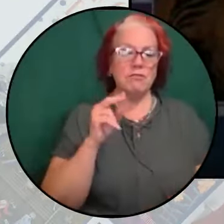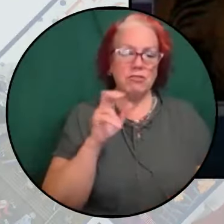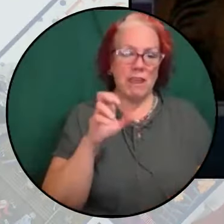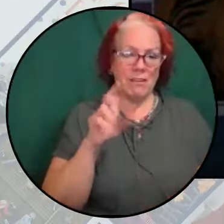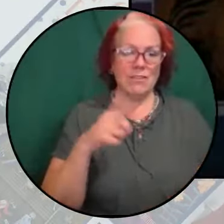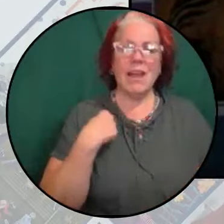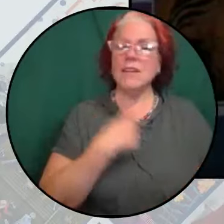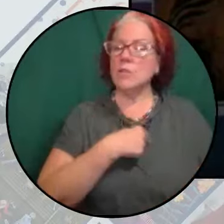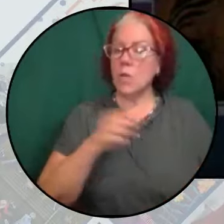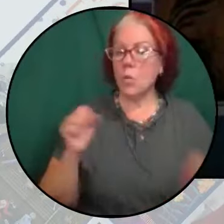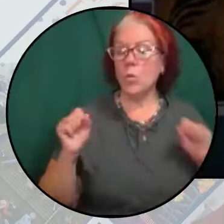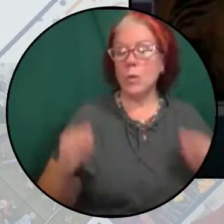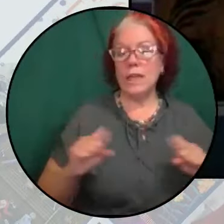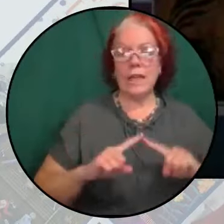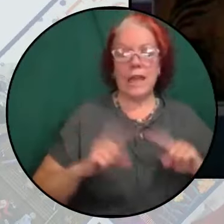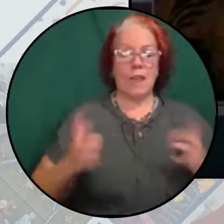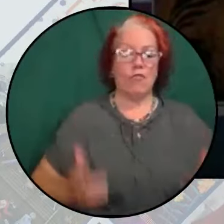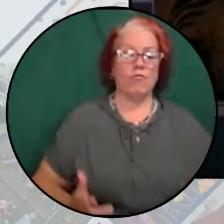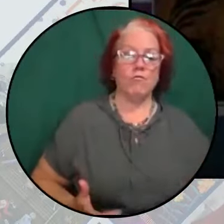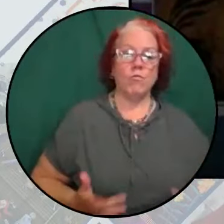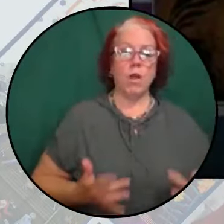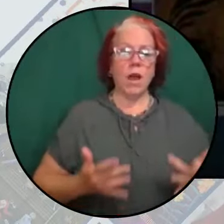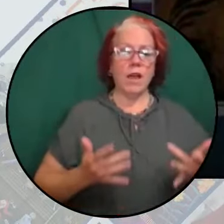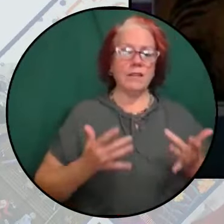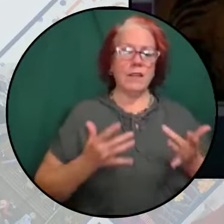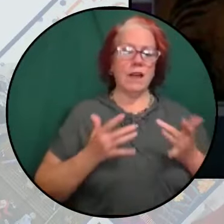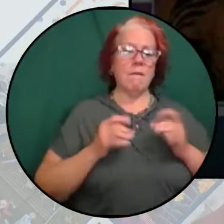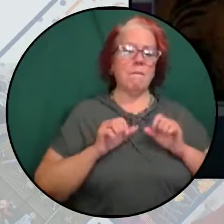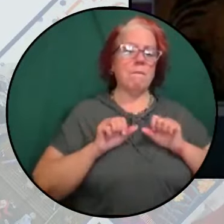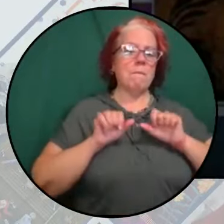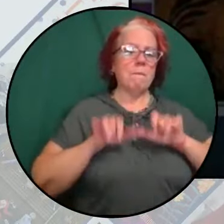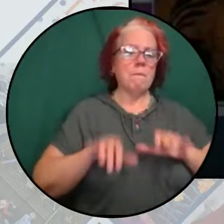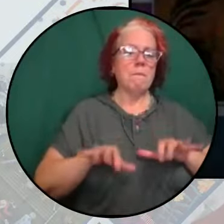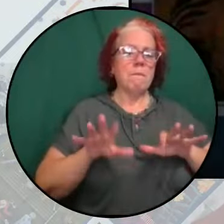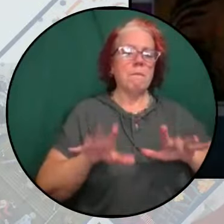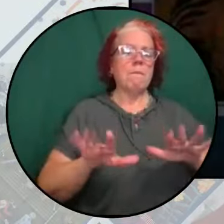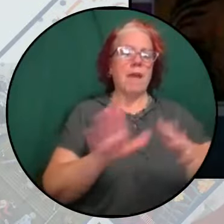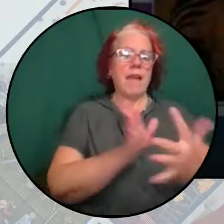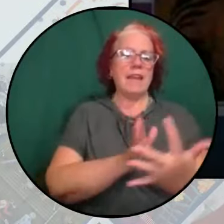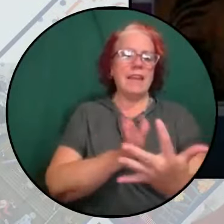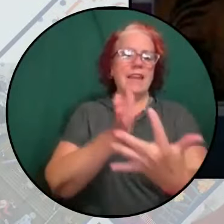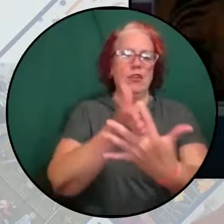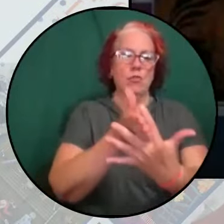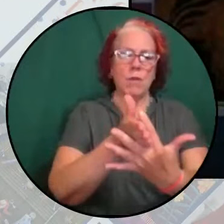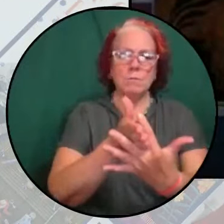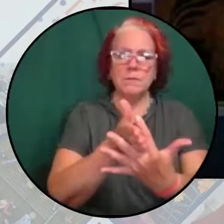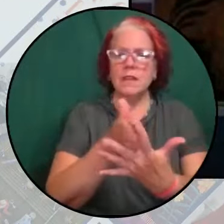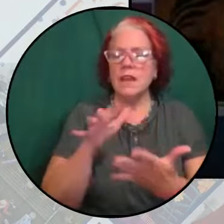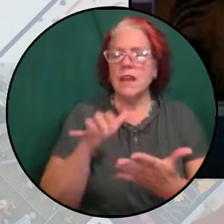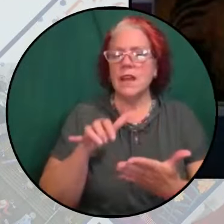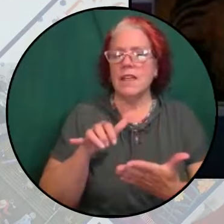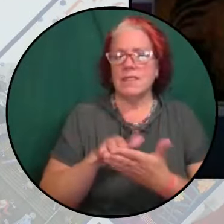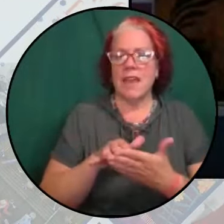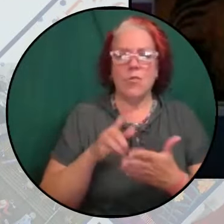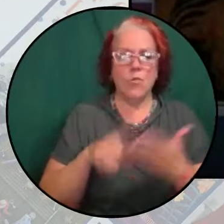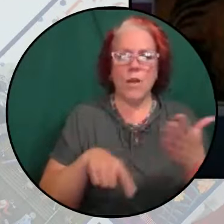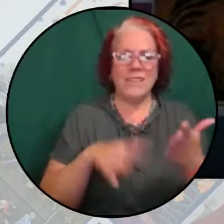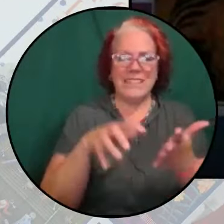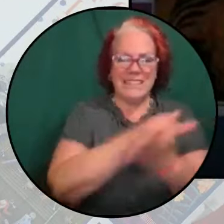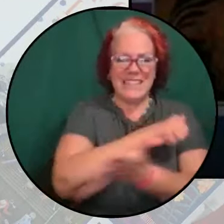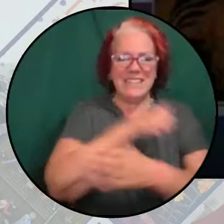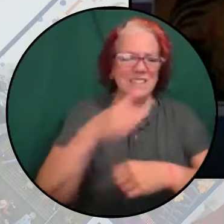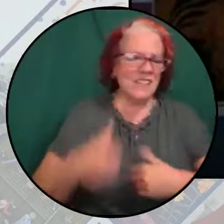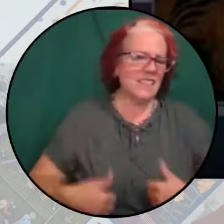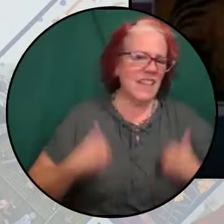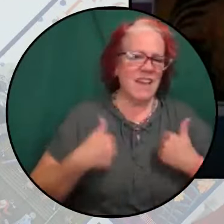rise up like a storm, a tidal wave, interrupting genocide and the machinery that steals life and love and the movement of racial